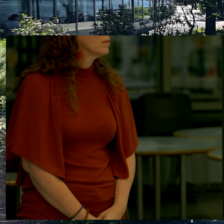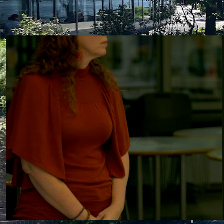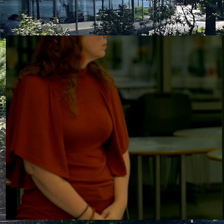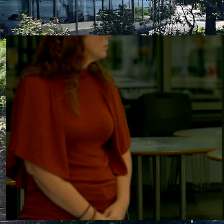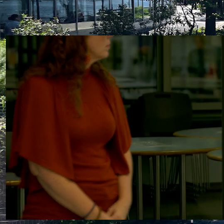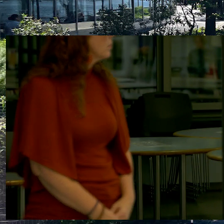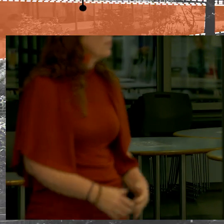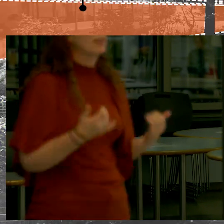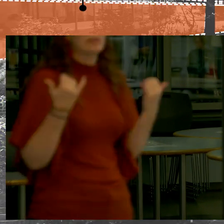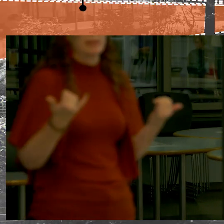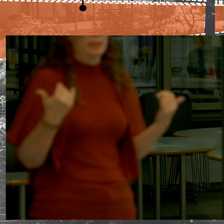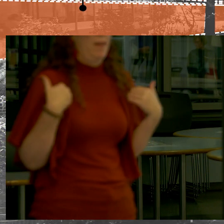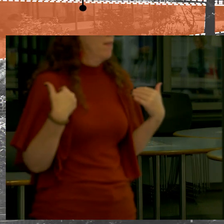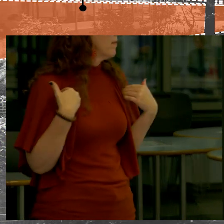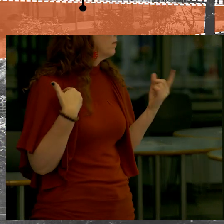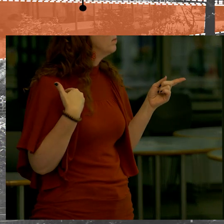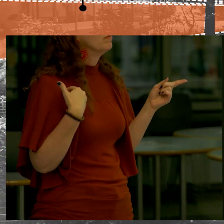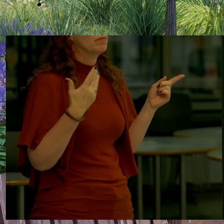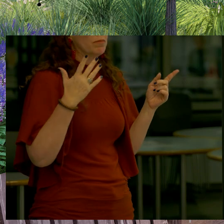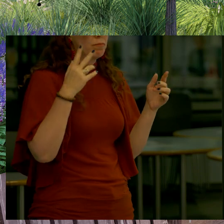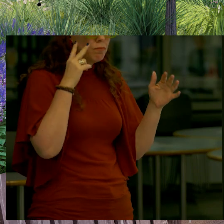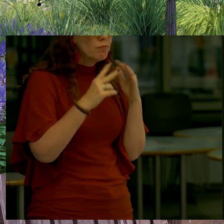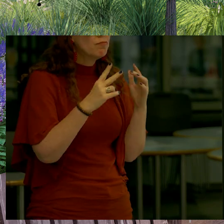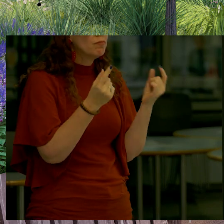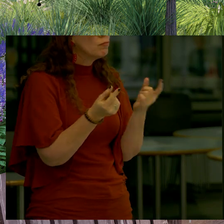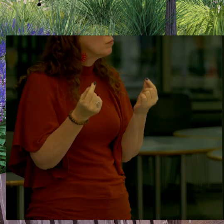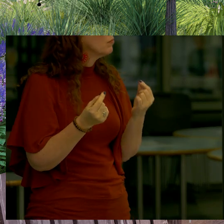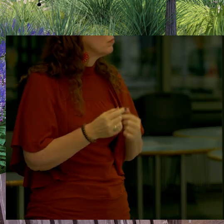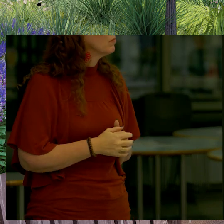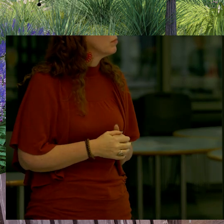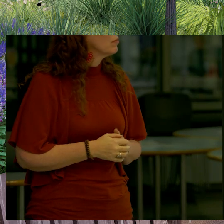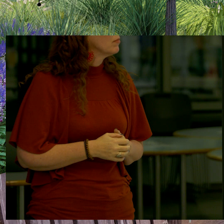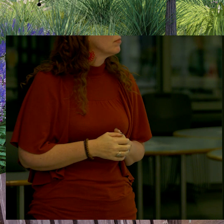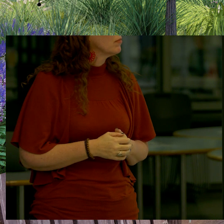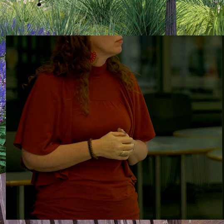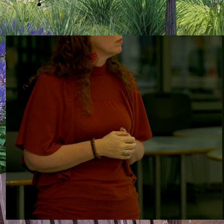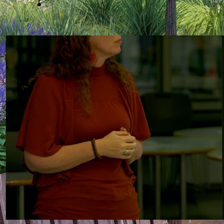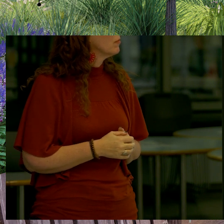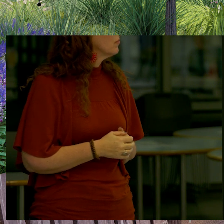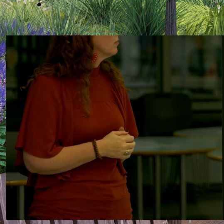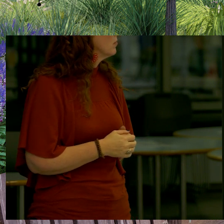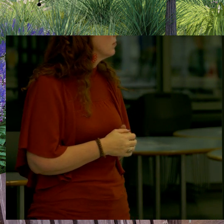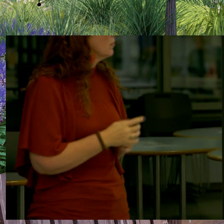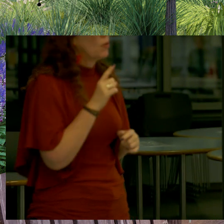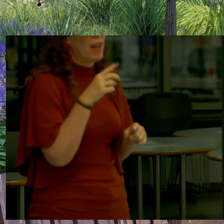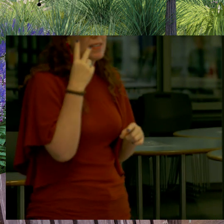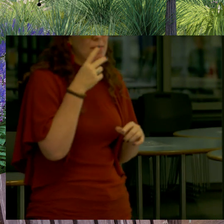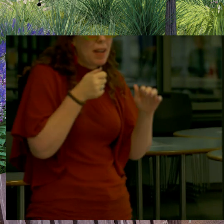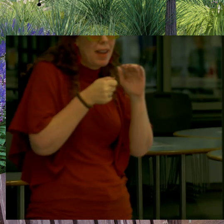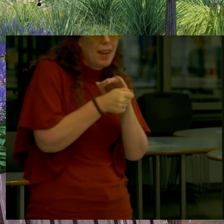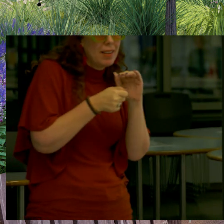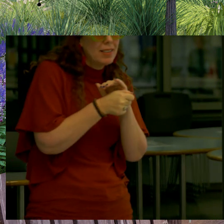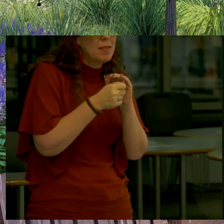here's existing there's the project elements and that's what you can't see them of course because they're hidden